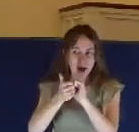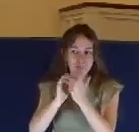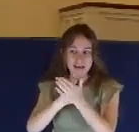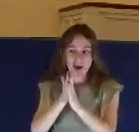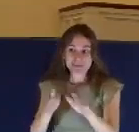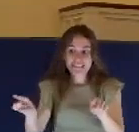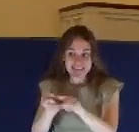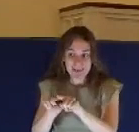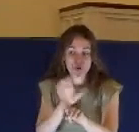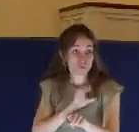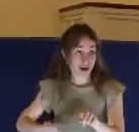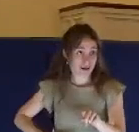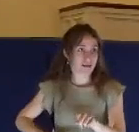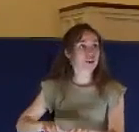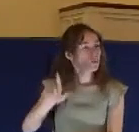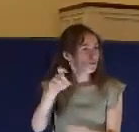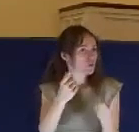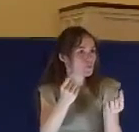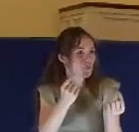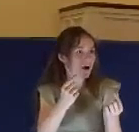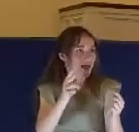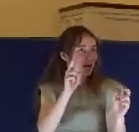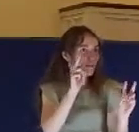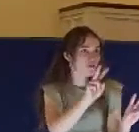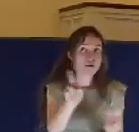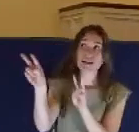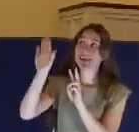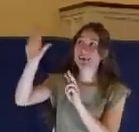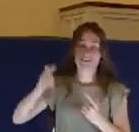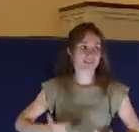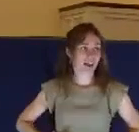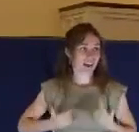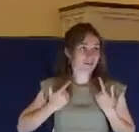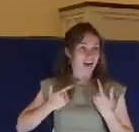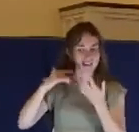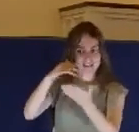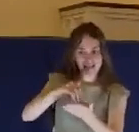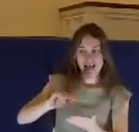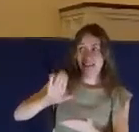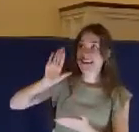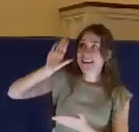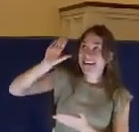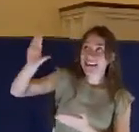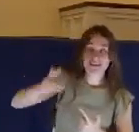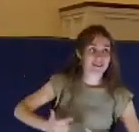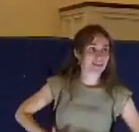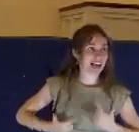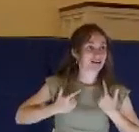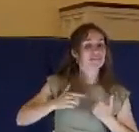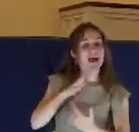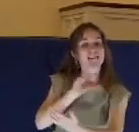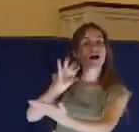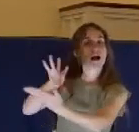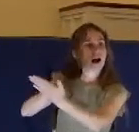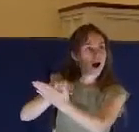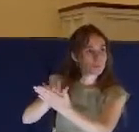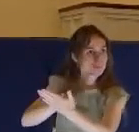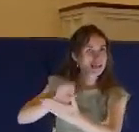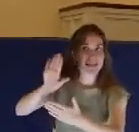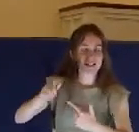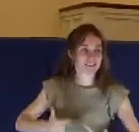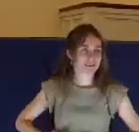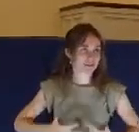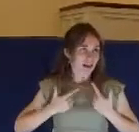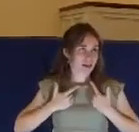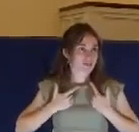at the life of Jesus, and you need to trace his life. You know, people have these romantic notions of following in the